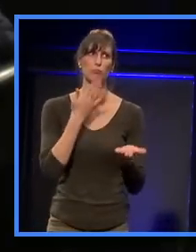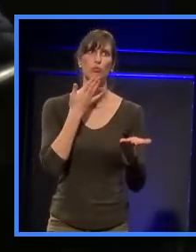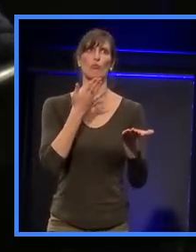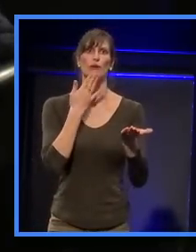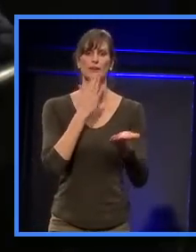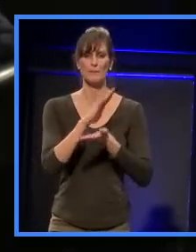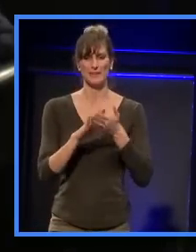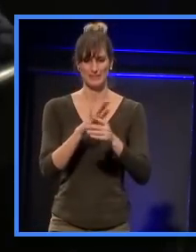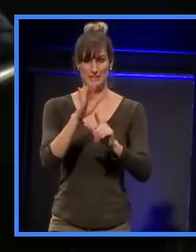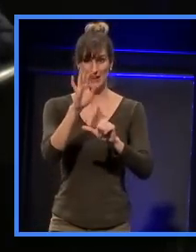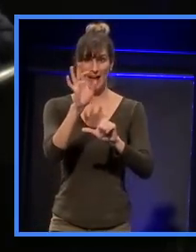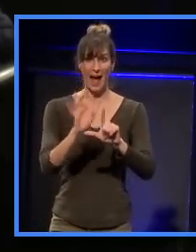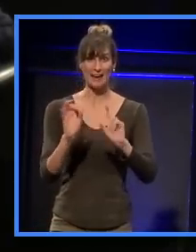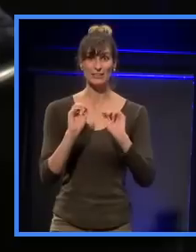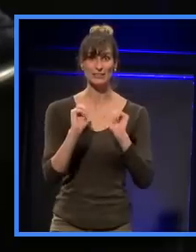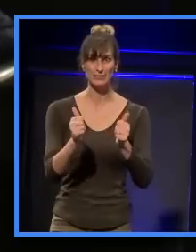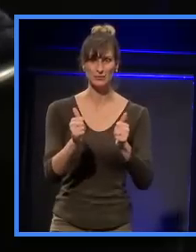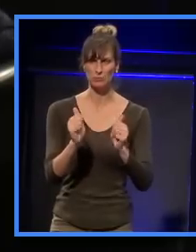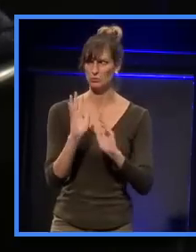scared to phone you.